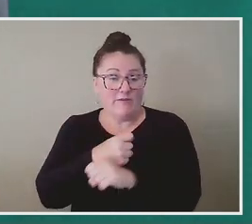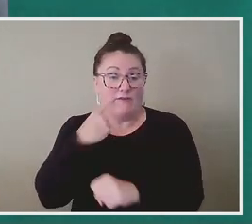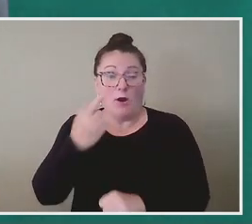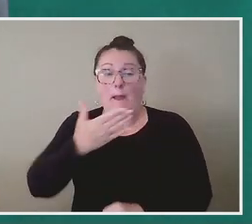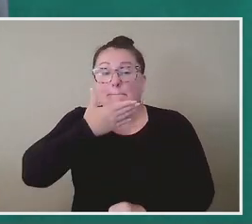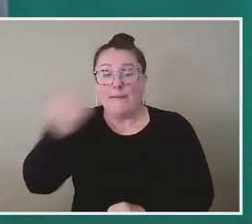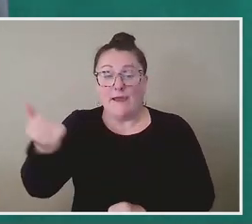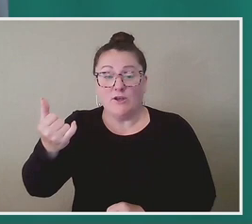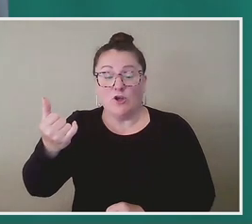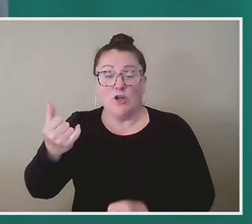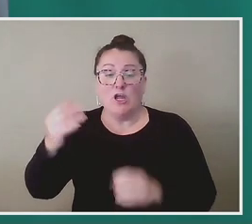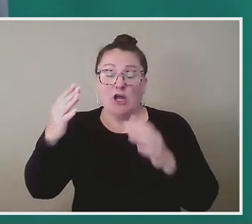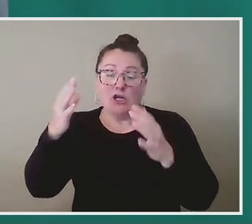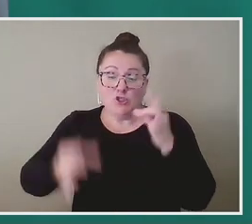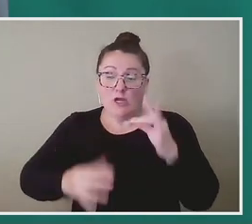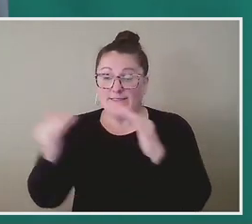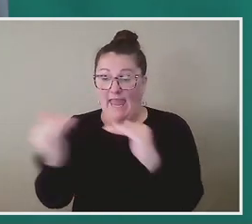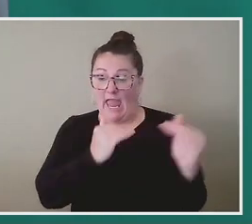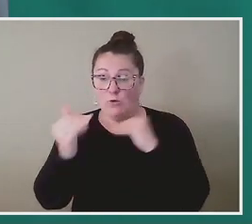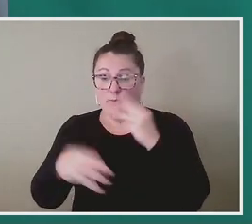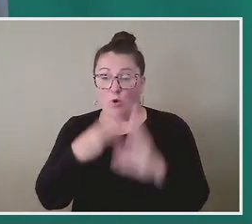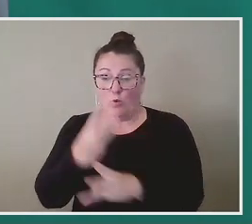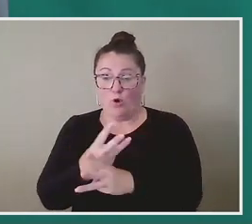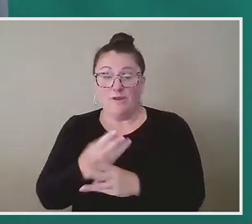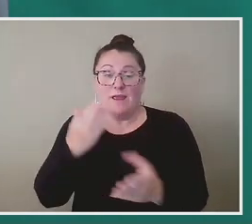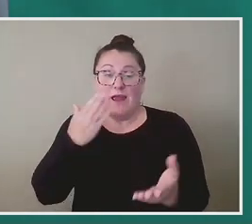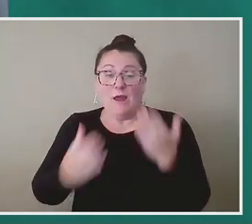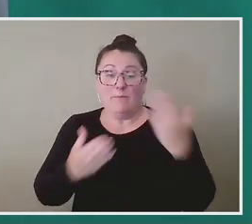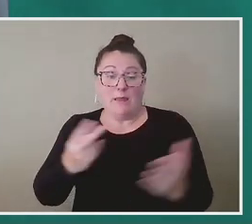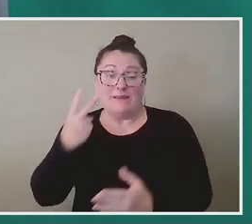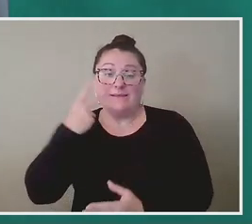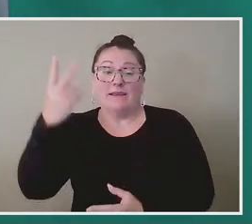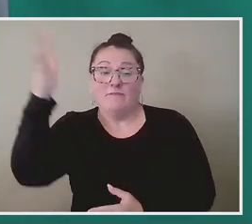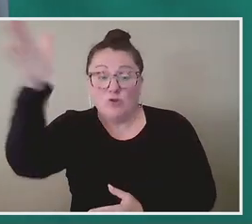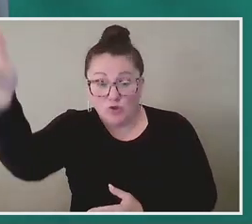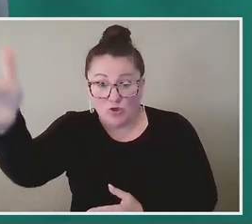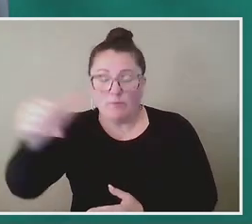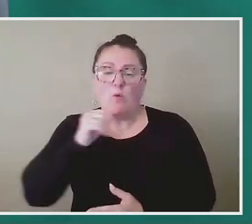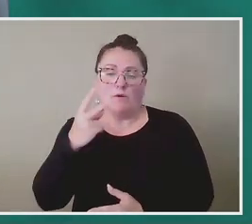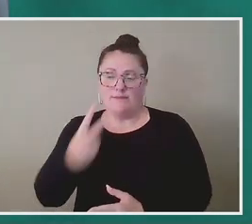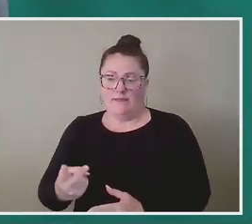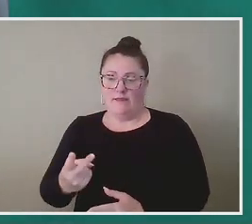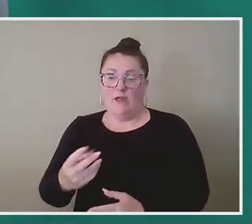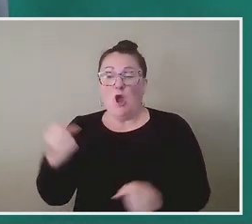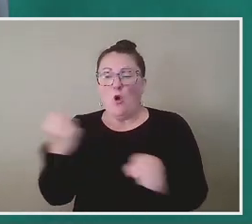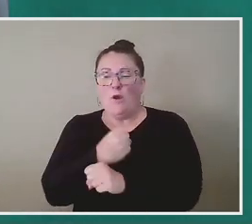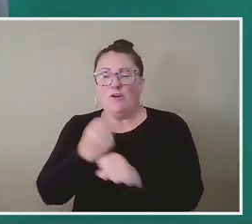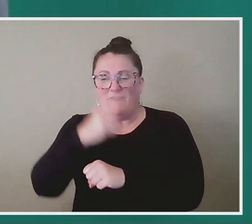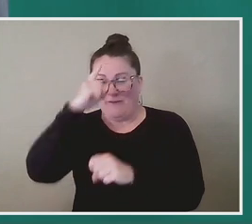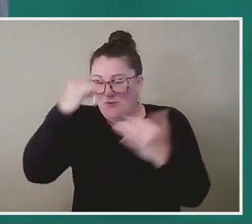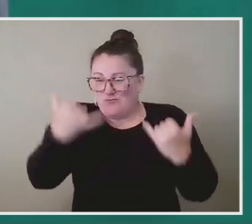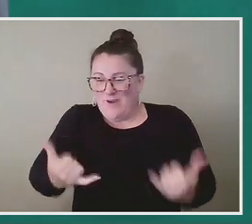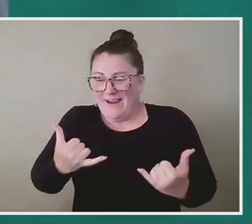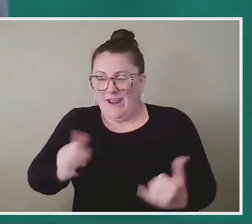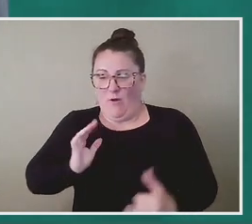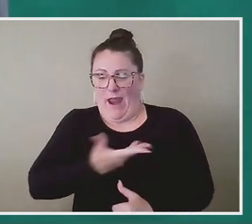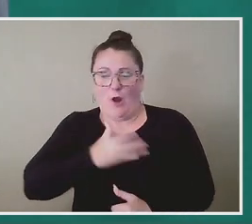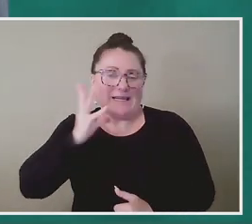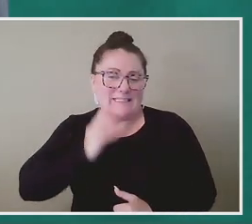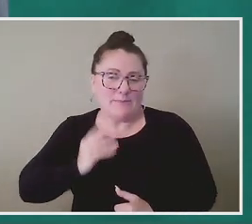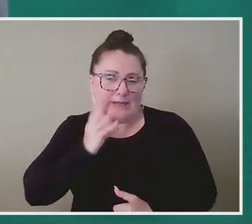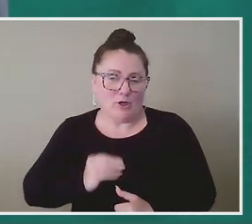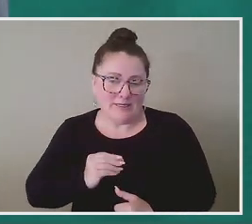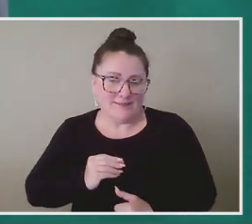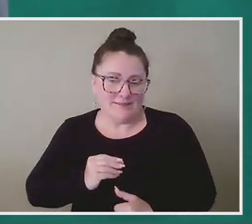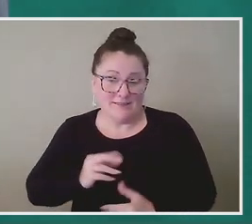just, more equitable world that we might never see, but we don't fight for it so that we can necessarily experience the fruits of our labor. We